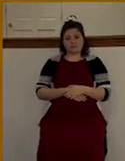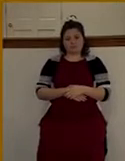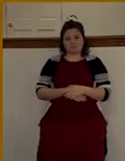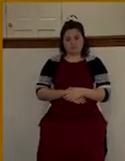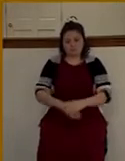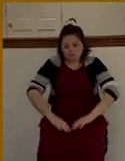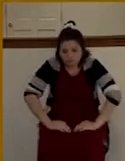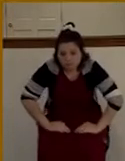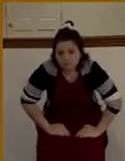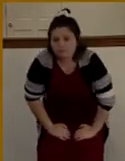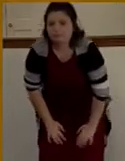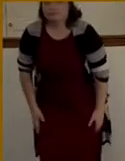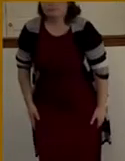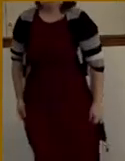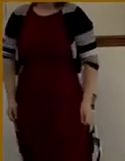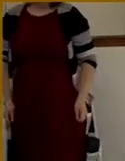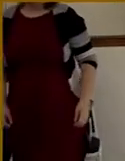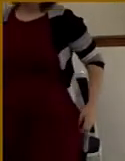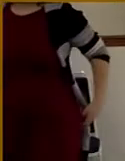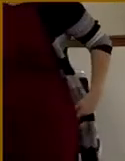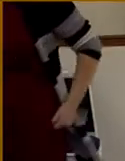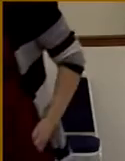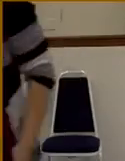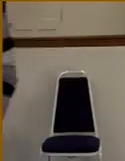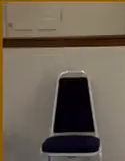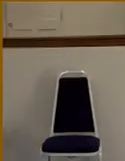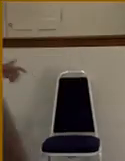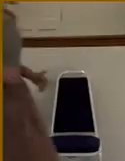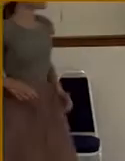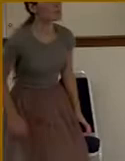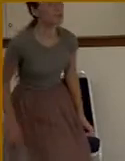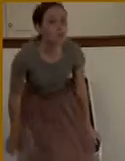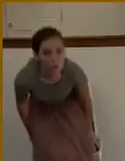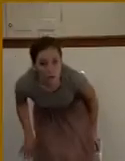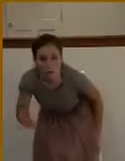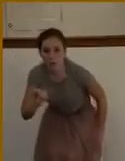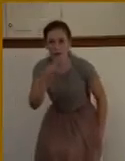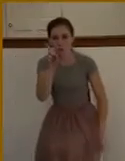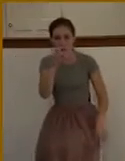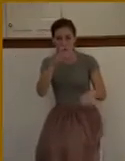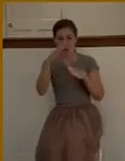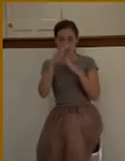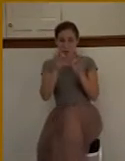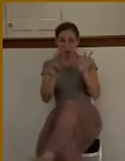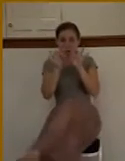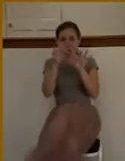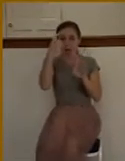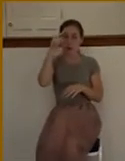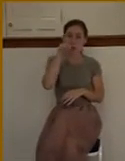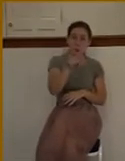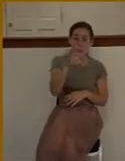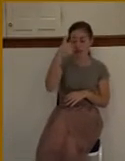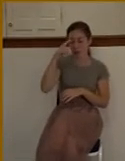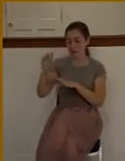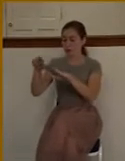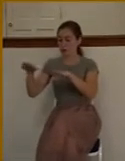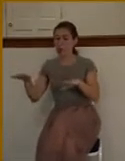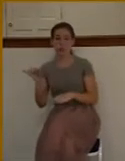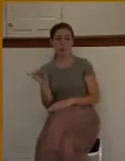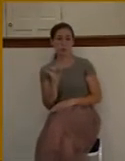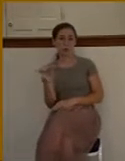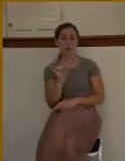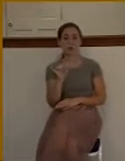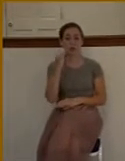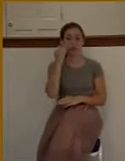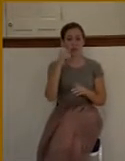This is the most important issue for your children, for your family. This is an area where you cannot afford to be wrong.